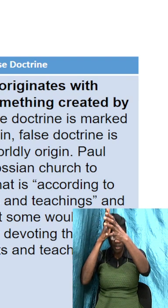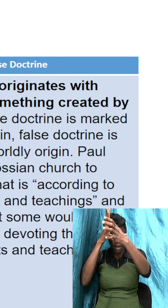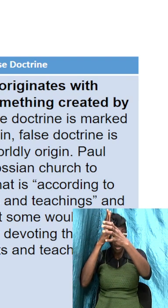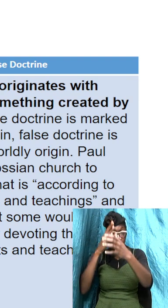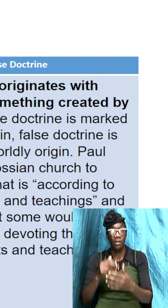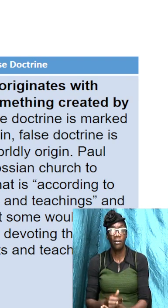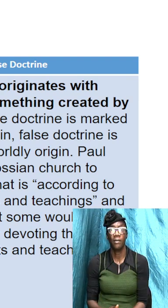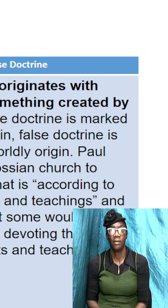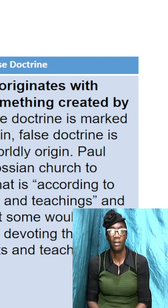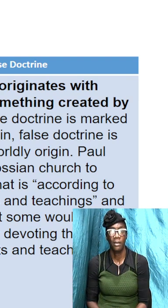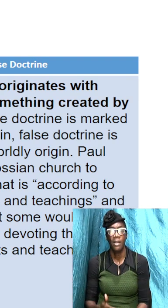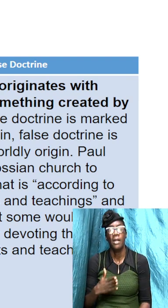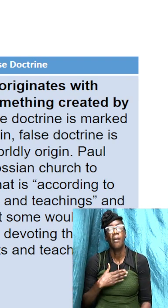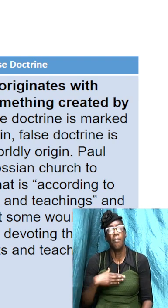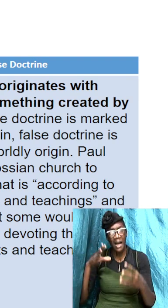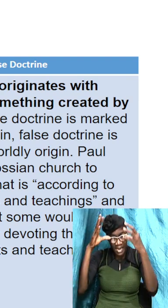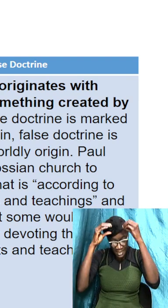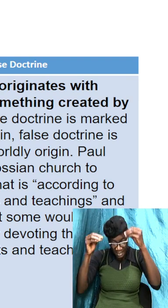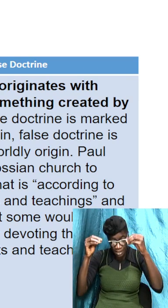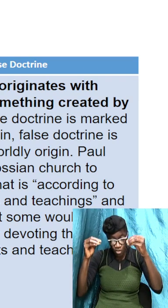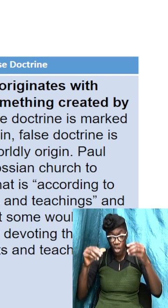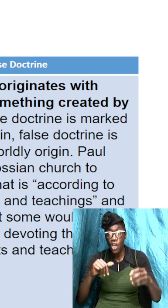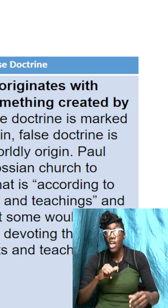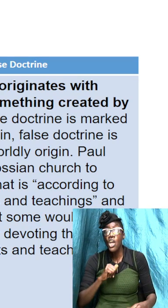scripture says him said my teaching my